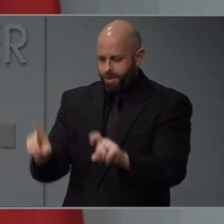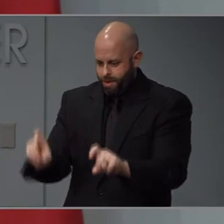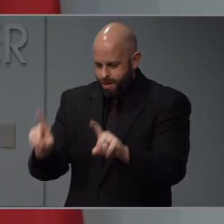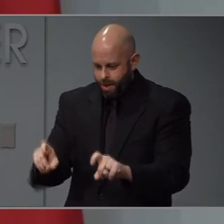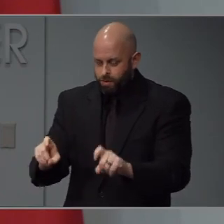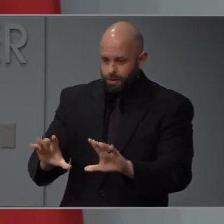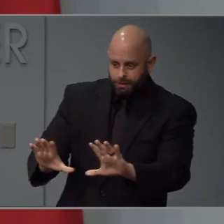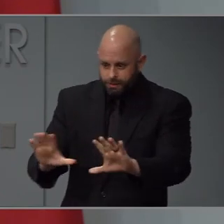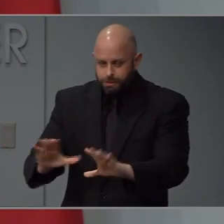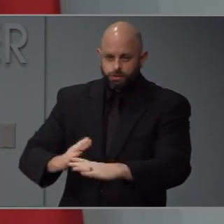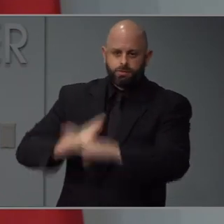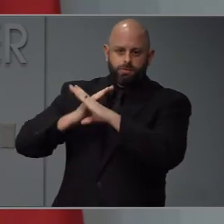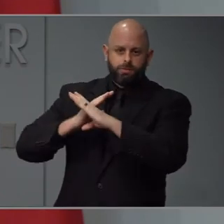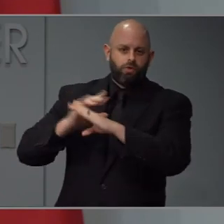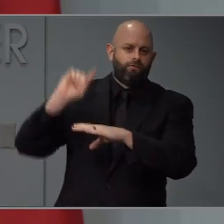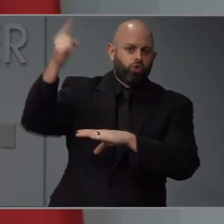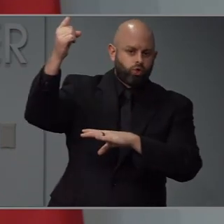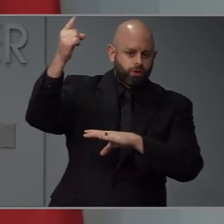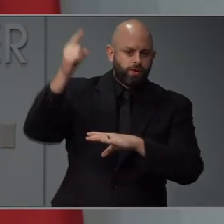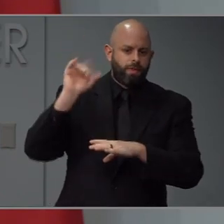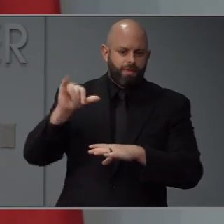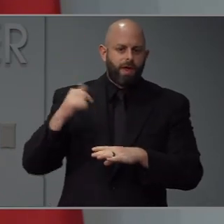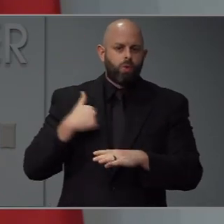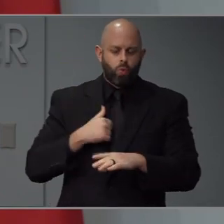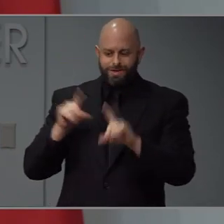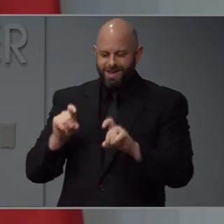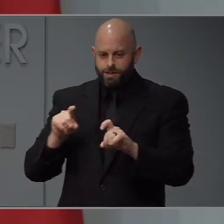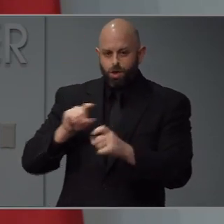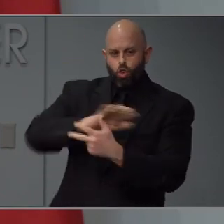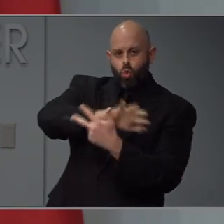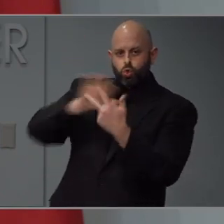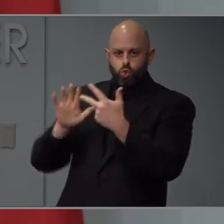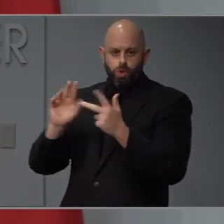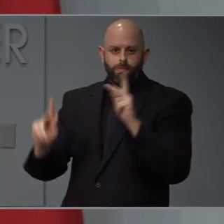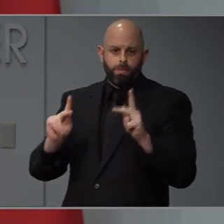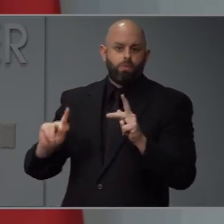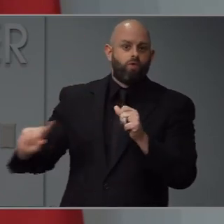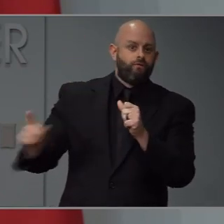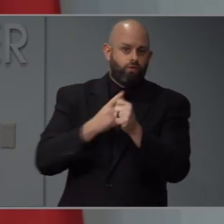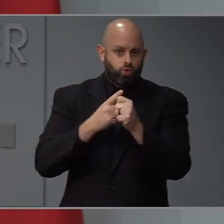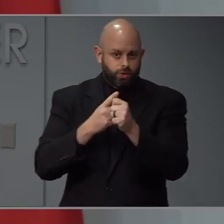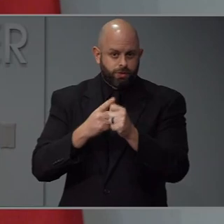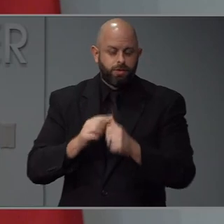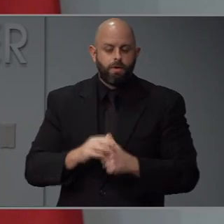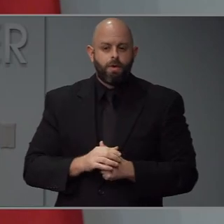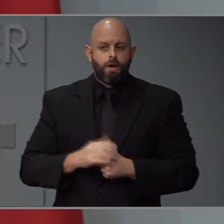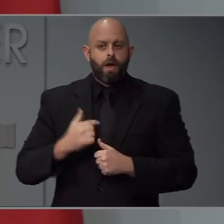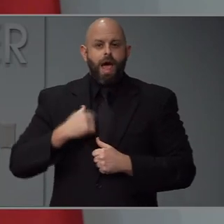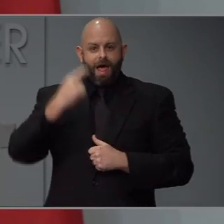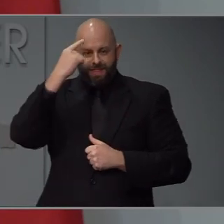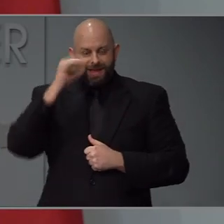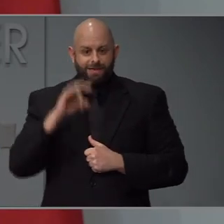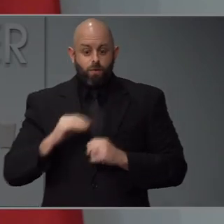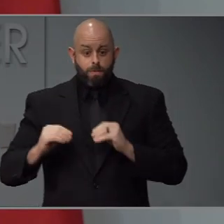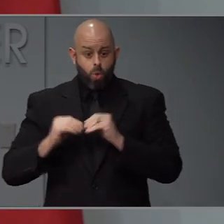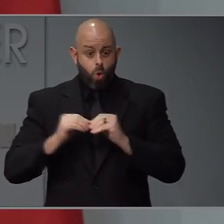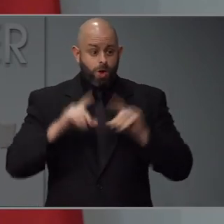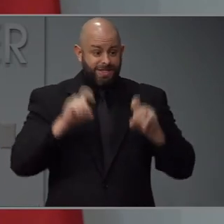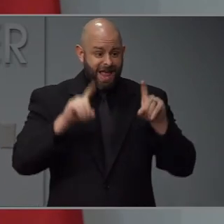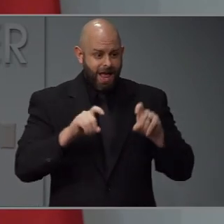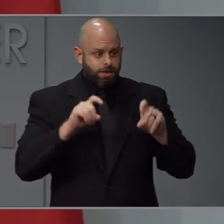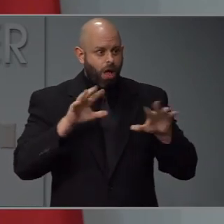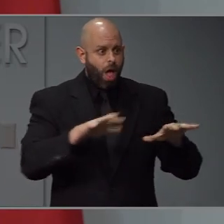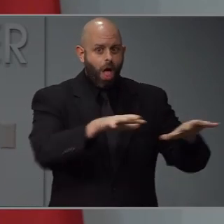to prioritize both our resources and our testing capacity. I do think testing and ramping up our testing capacity and